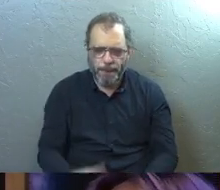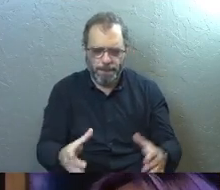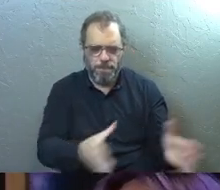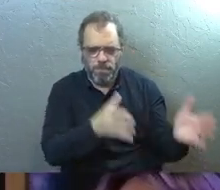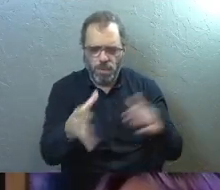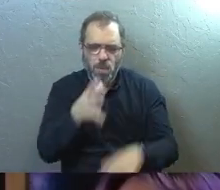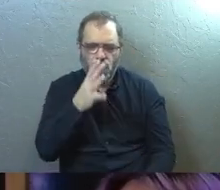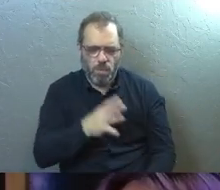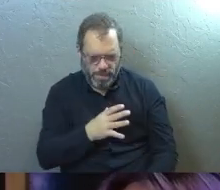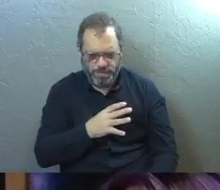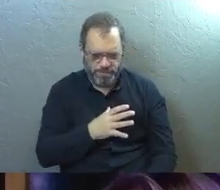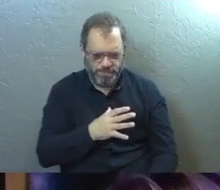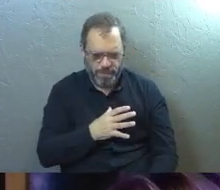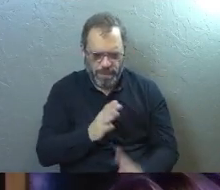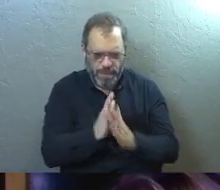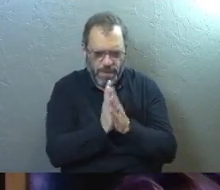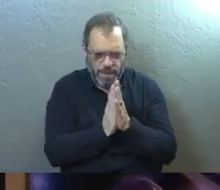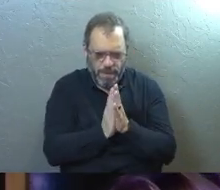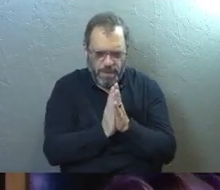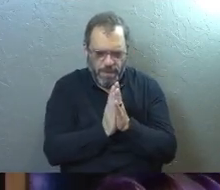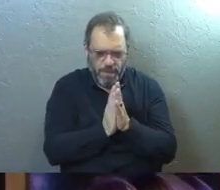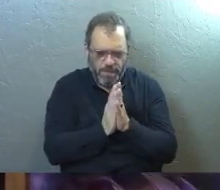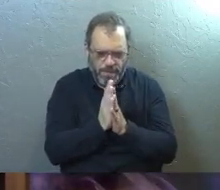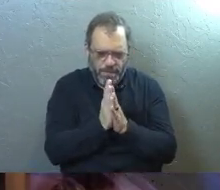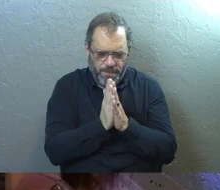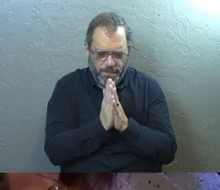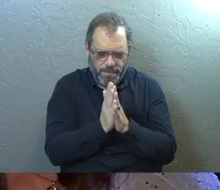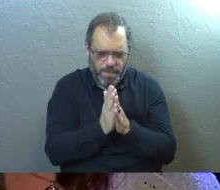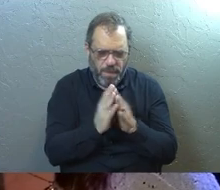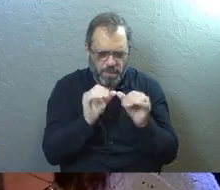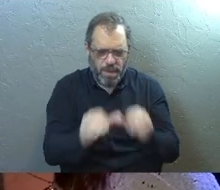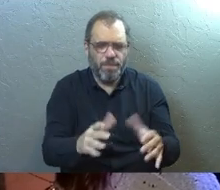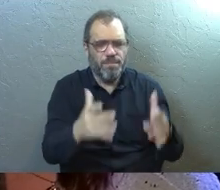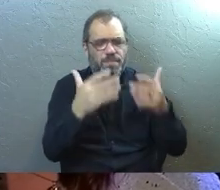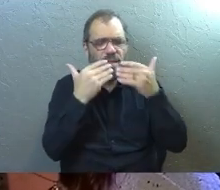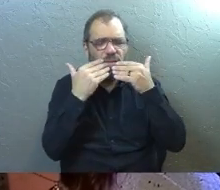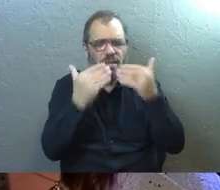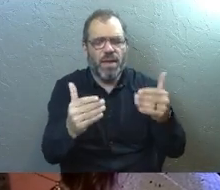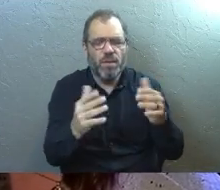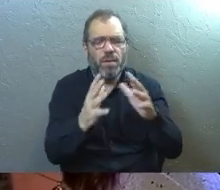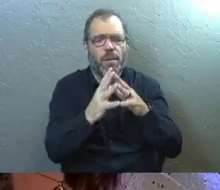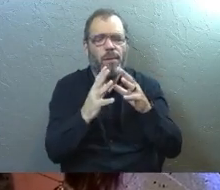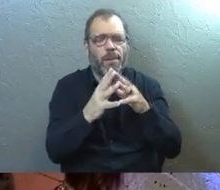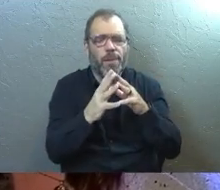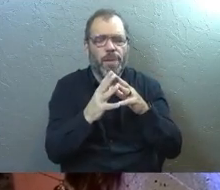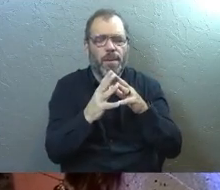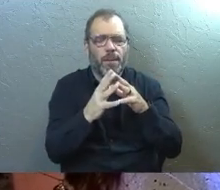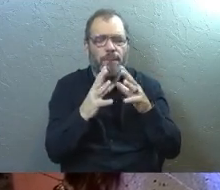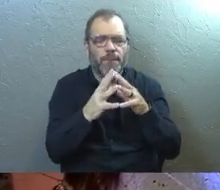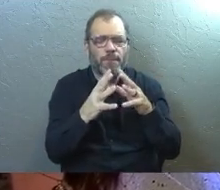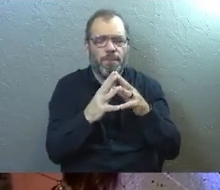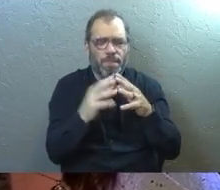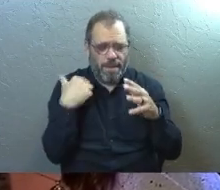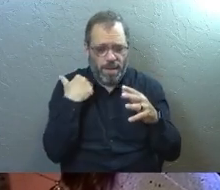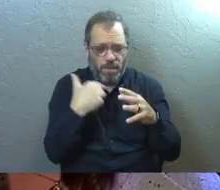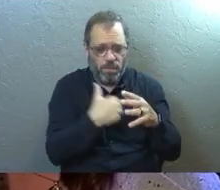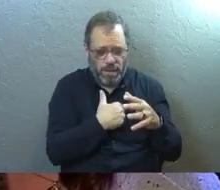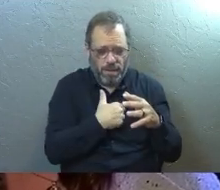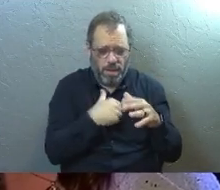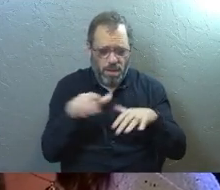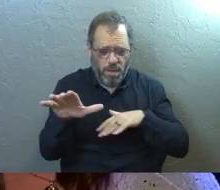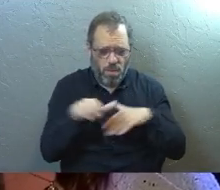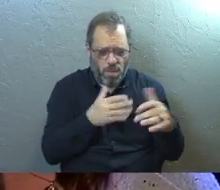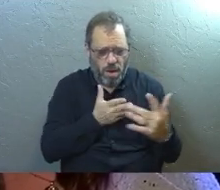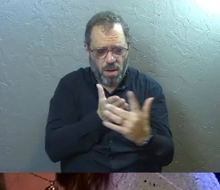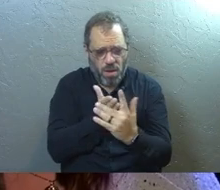And God, as we continue, God, thank you that as we walk through